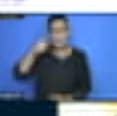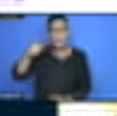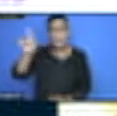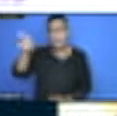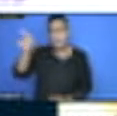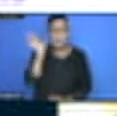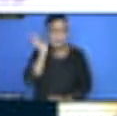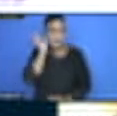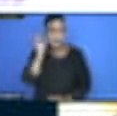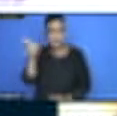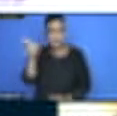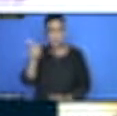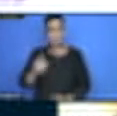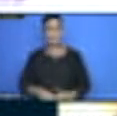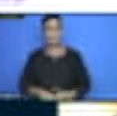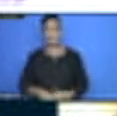just right here,